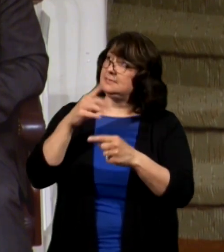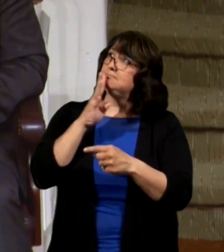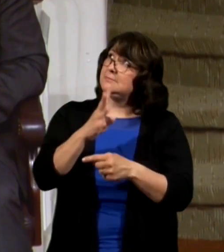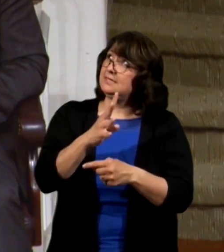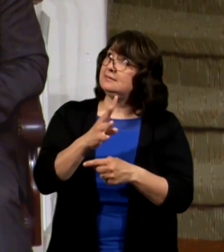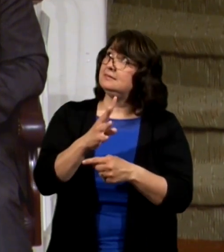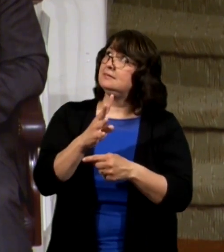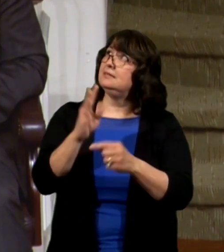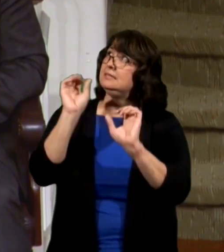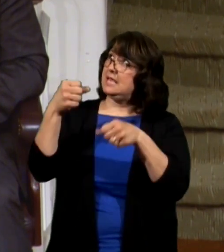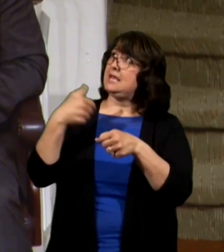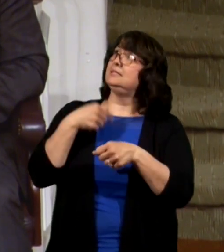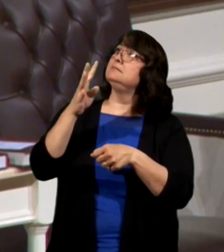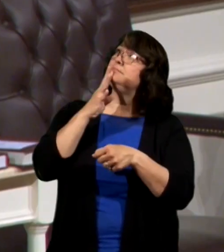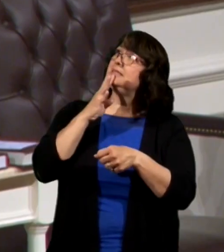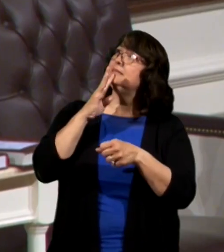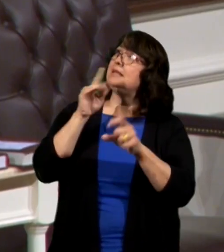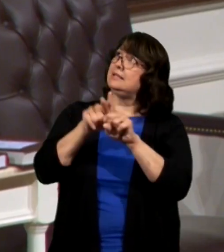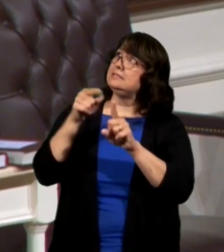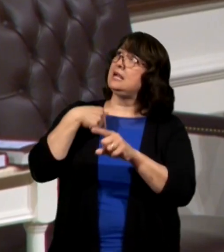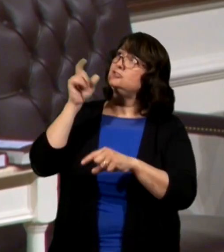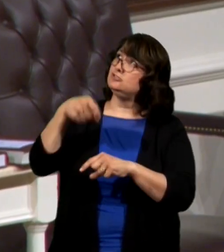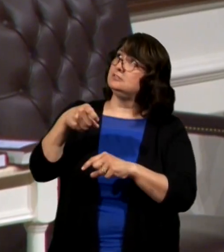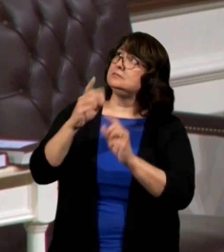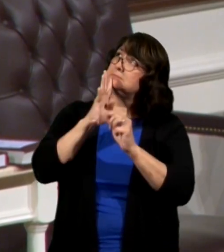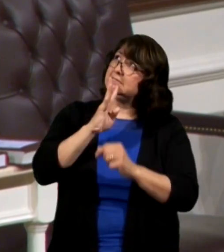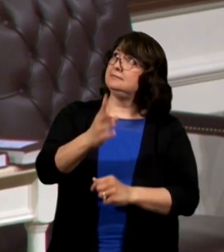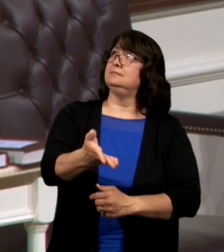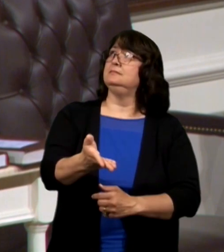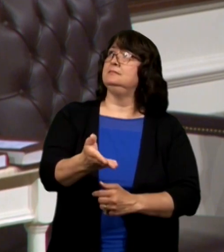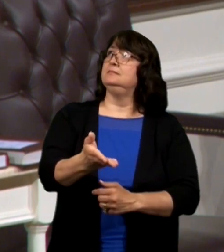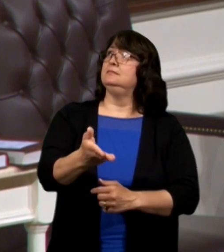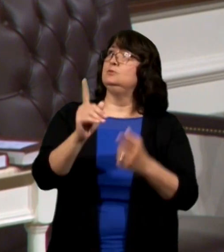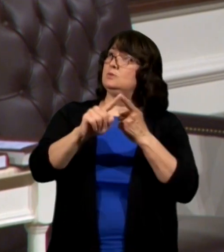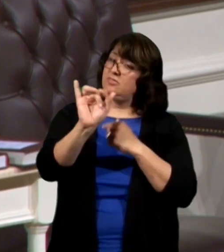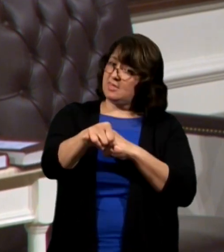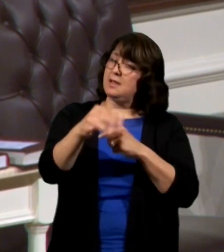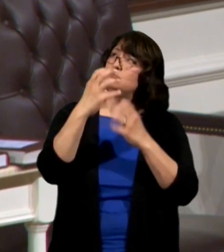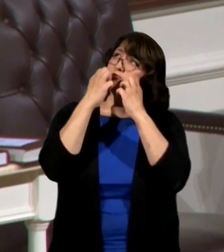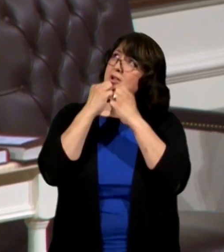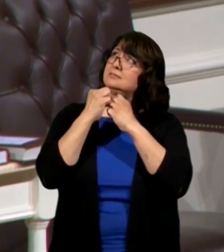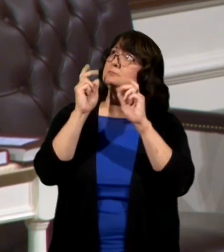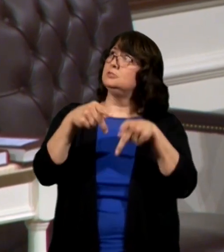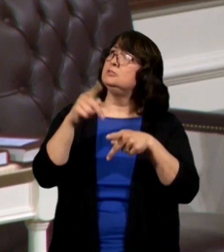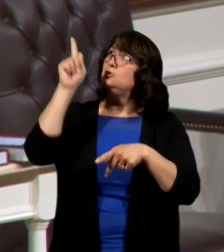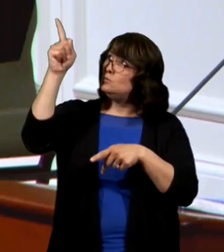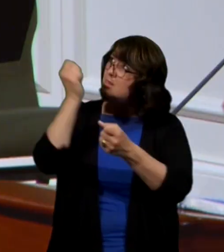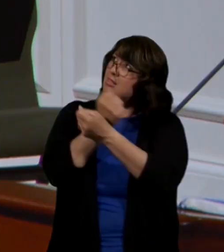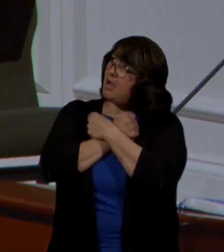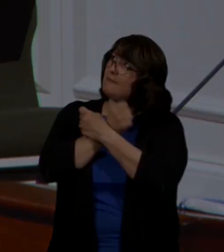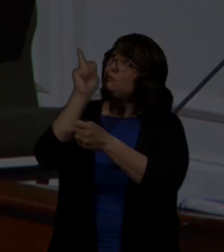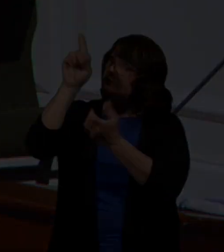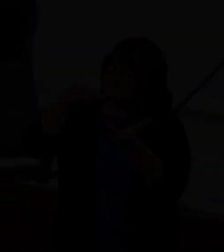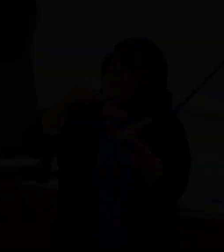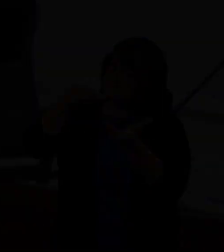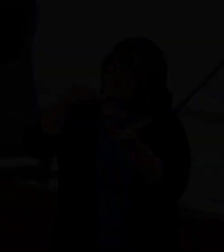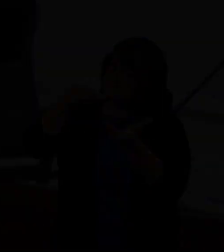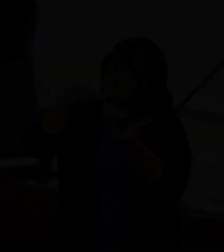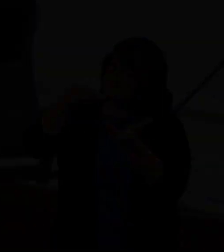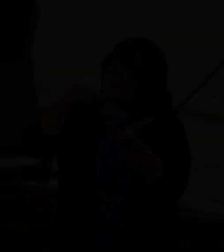could I speak as I ought to speak to that precious one that you loved and died for